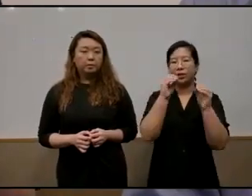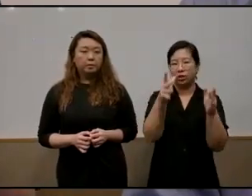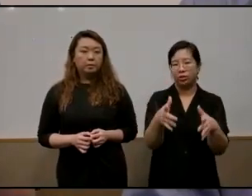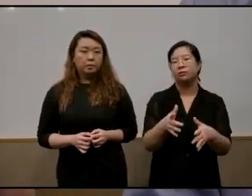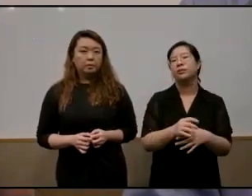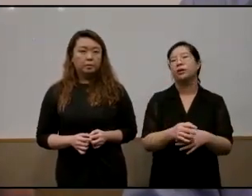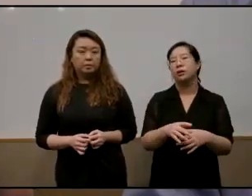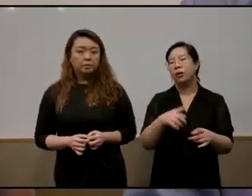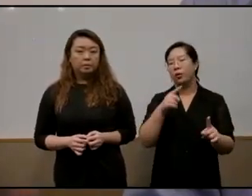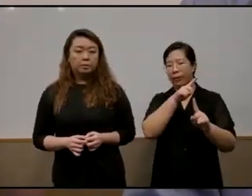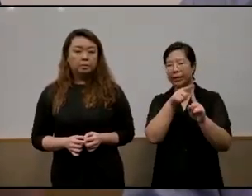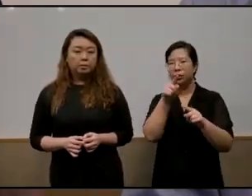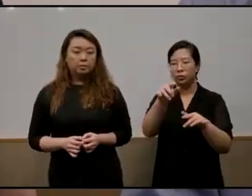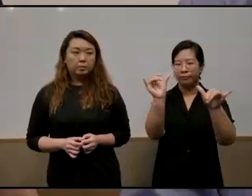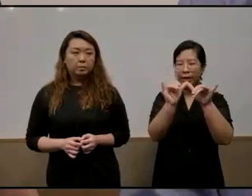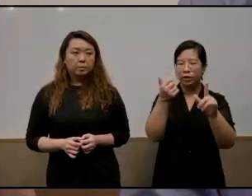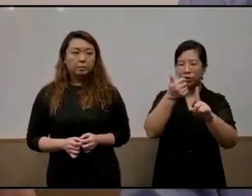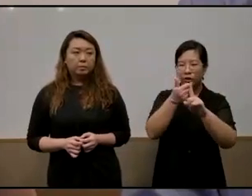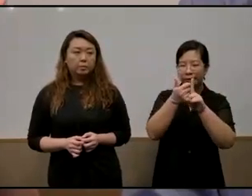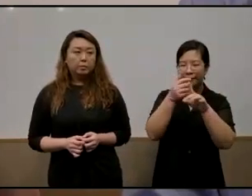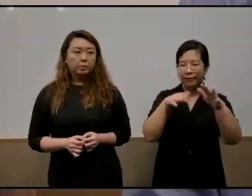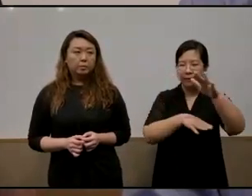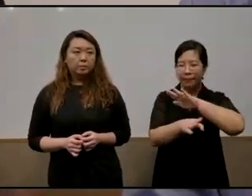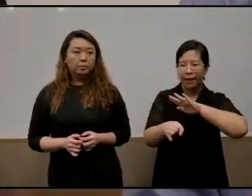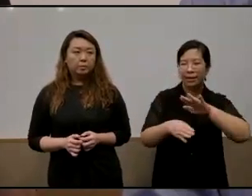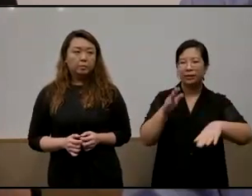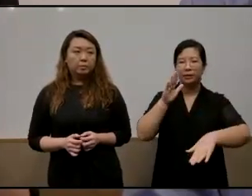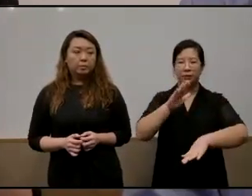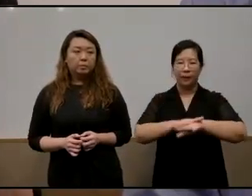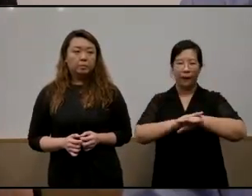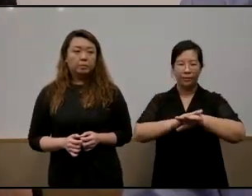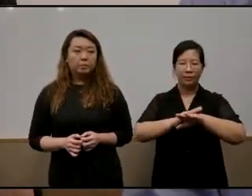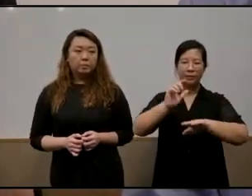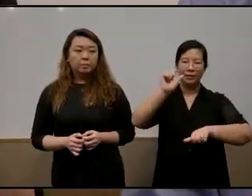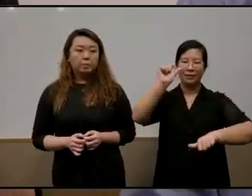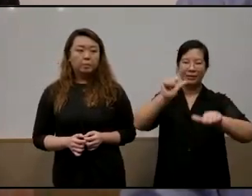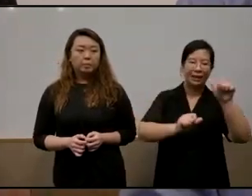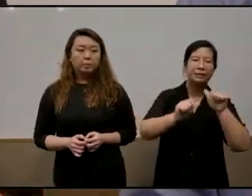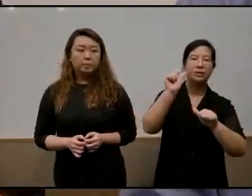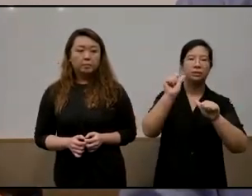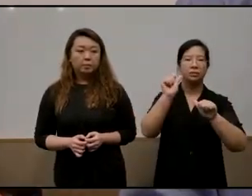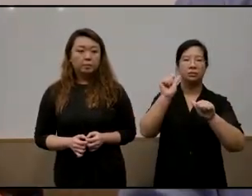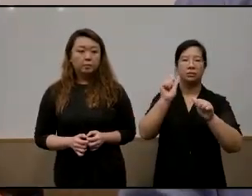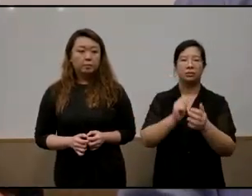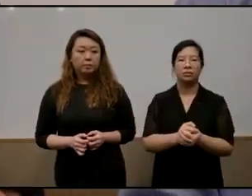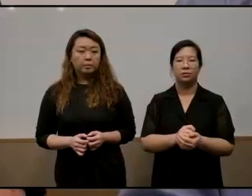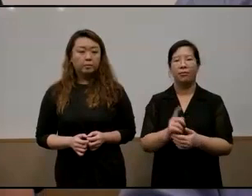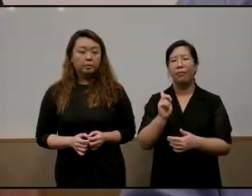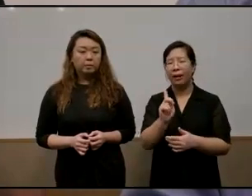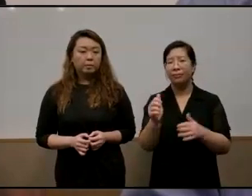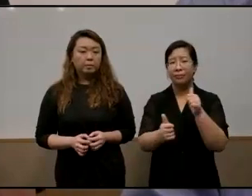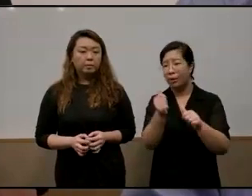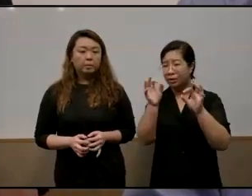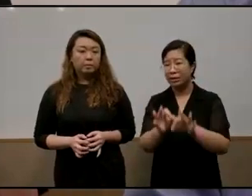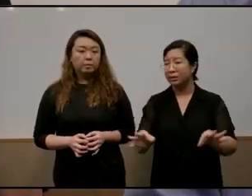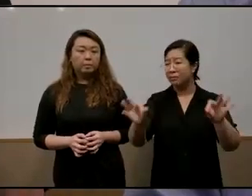yourself based on the measurable where the most important part of your work is the unmeasurable you